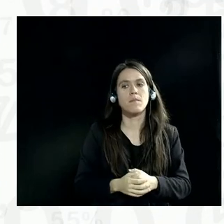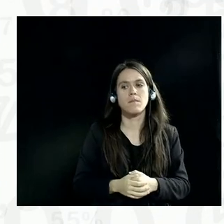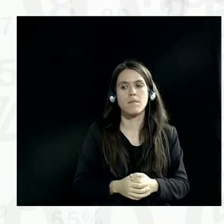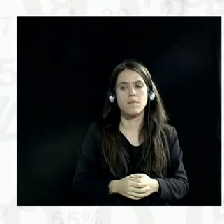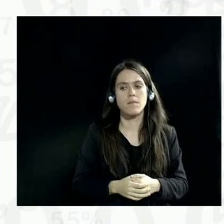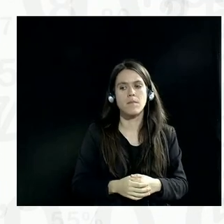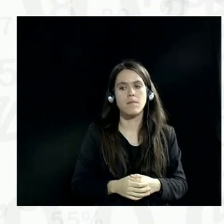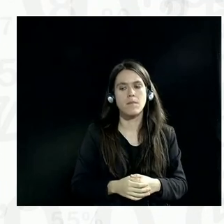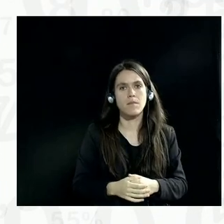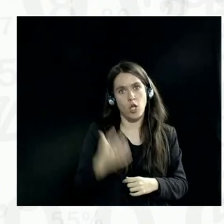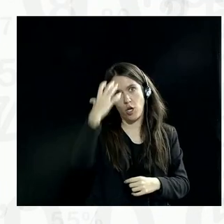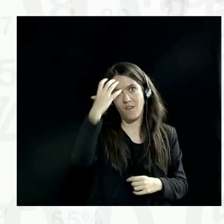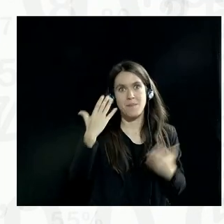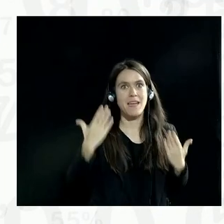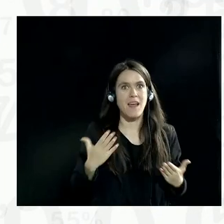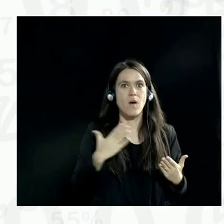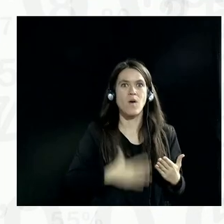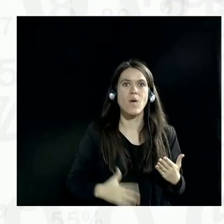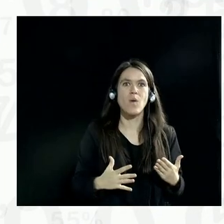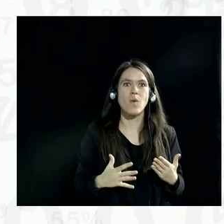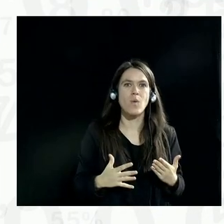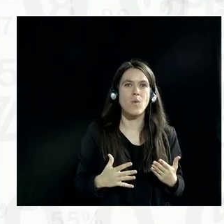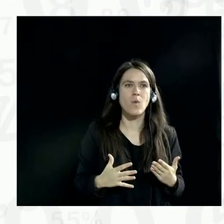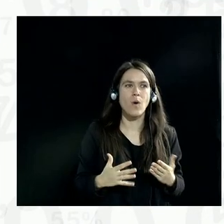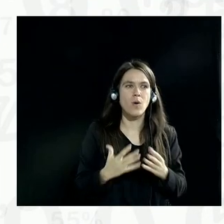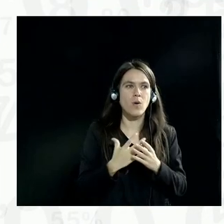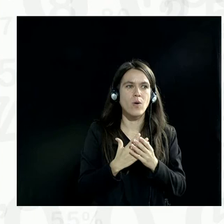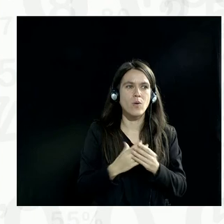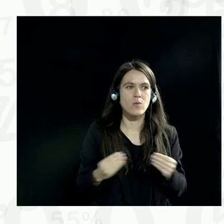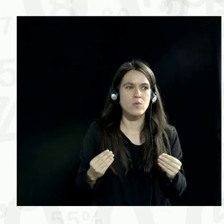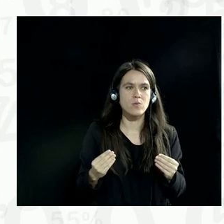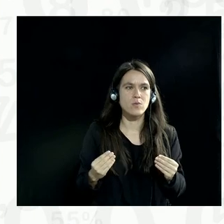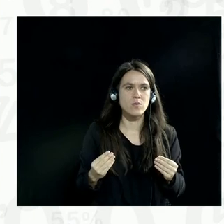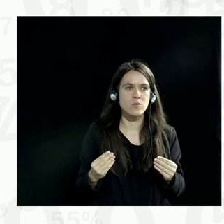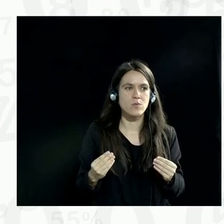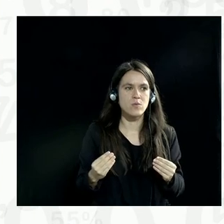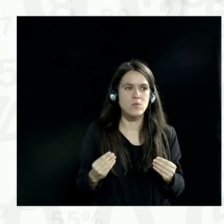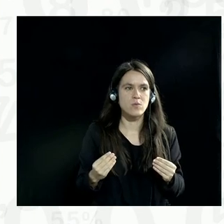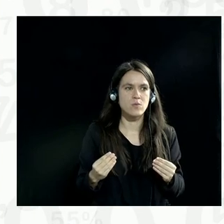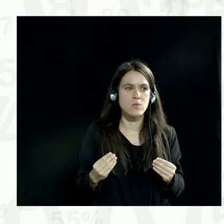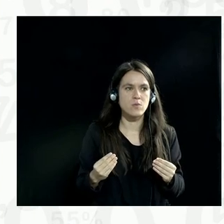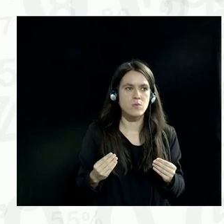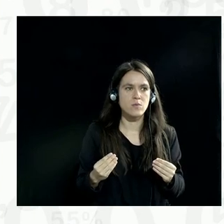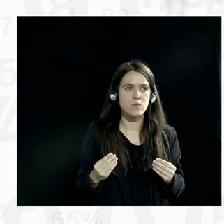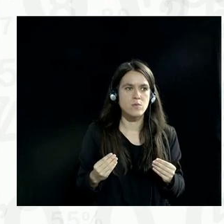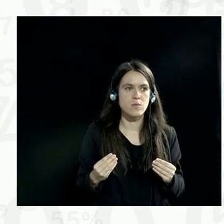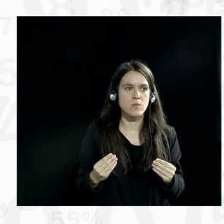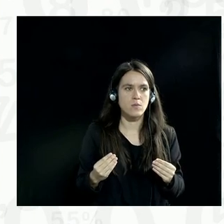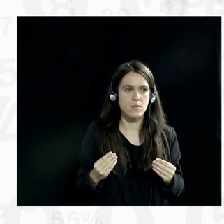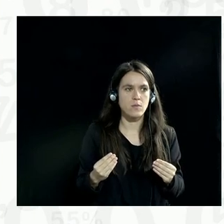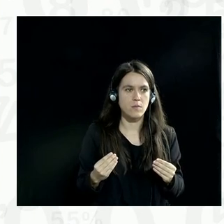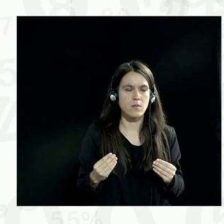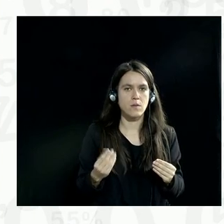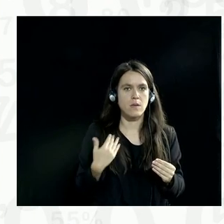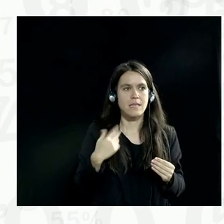trying to solve the problem of encryption and getting access to encrypted communication. What countries are doing increasingly is to actually ask